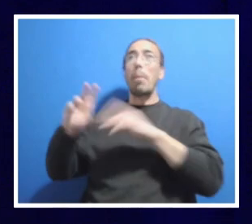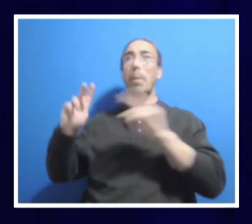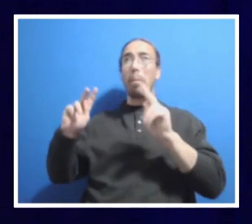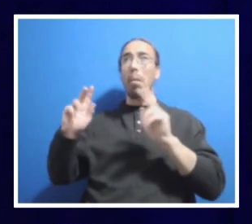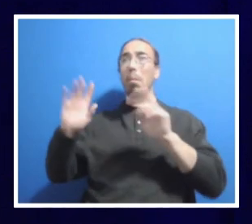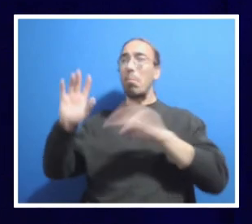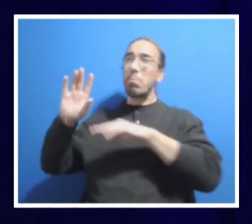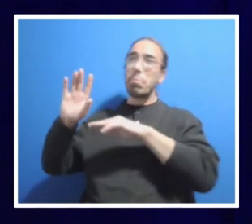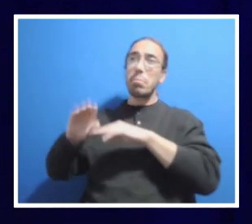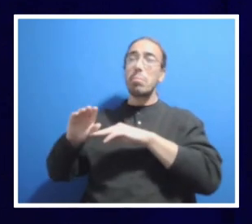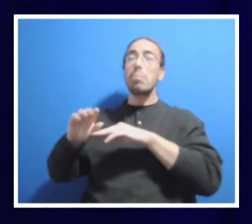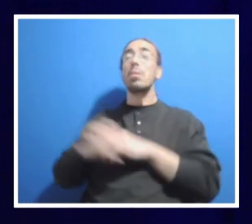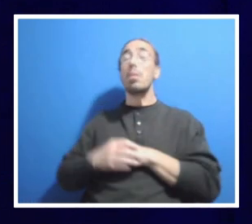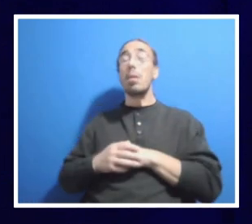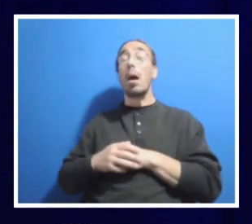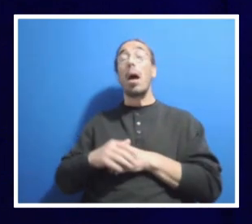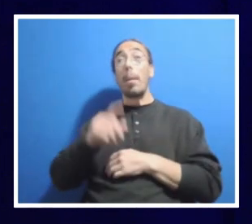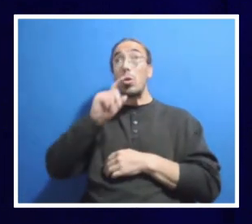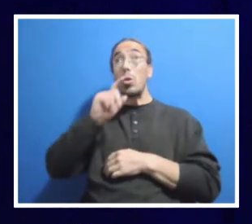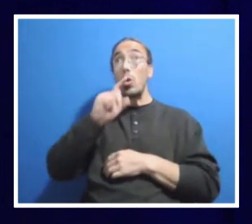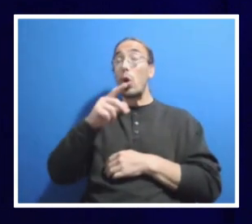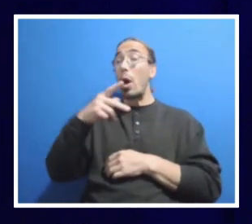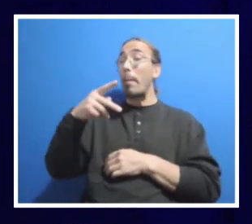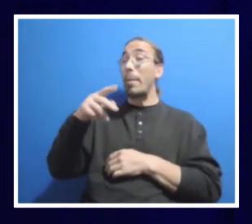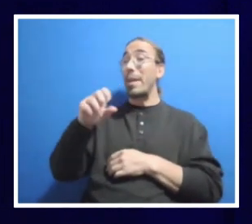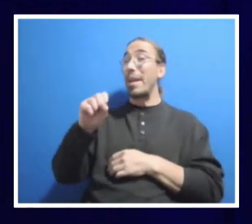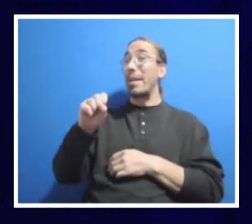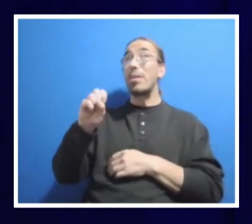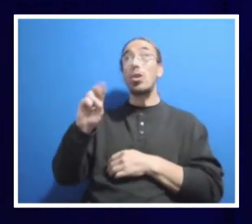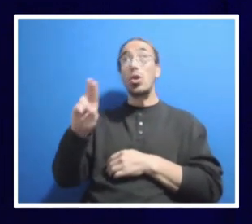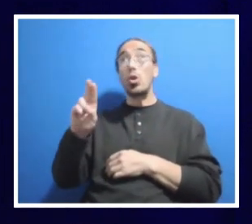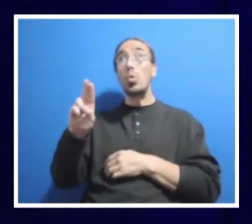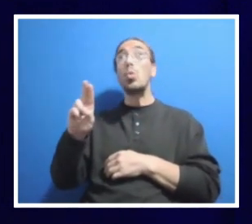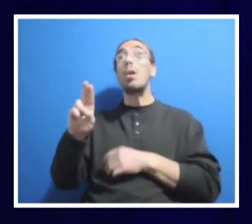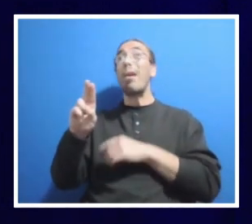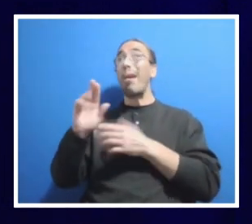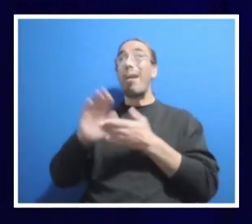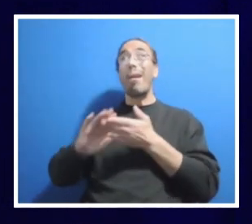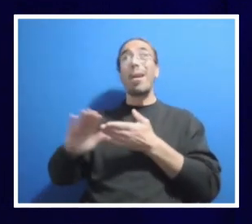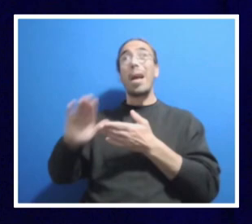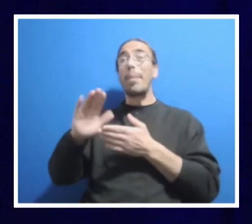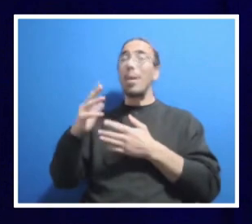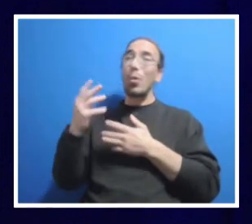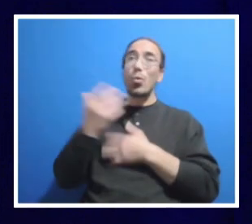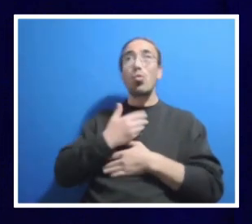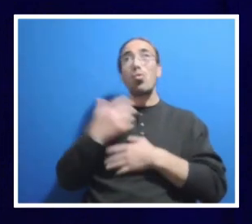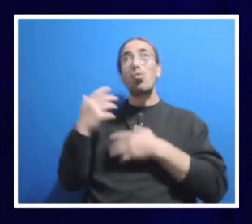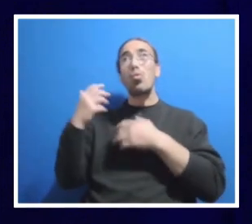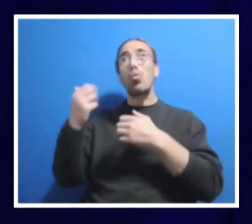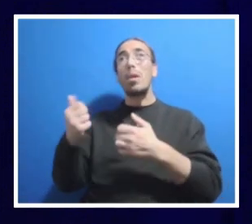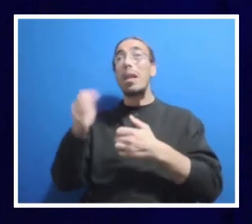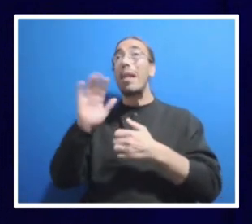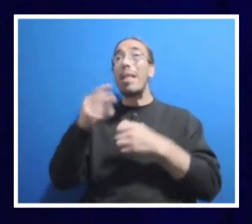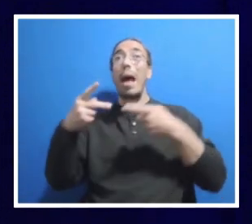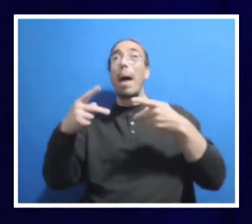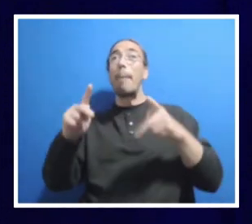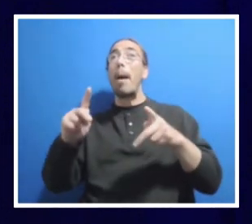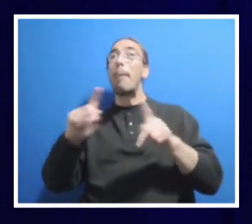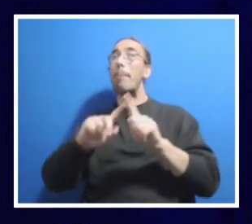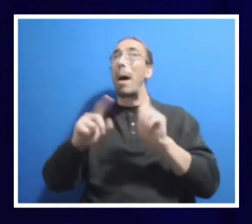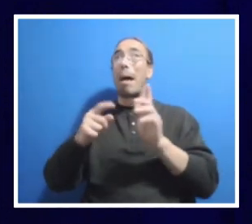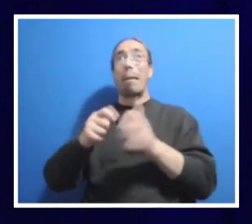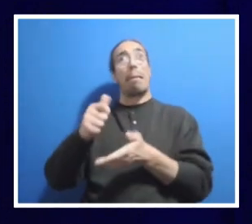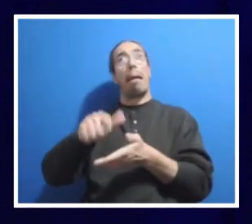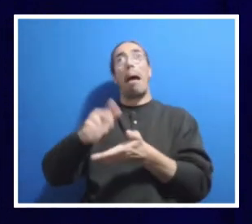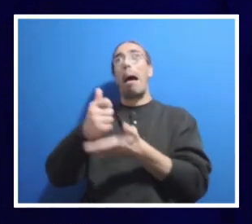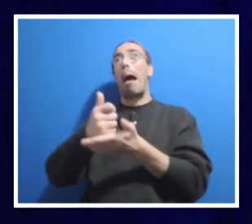I think our Commonwealth campuses are our strength. They are our opportunity, but they need help. One of the biggest things I